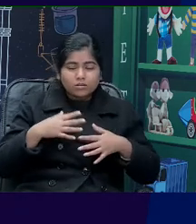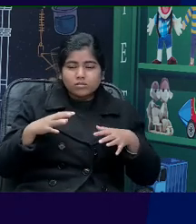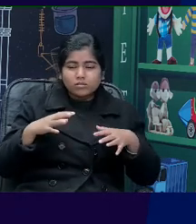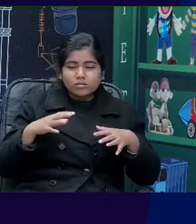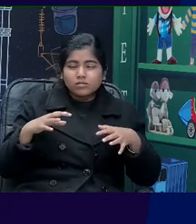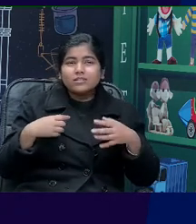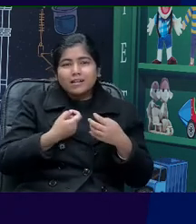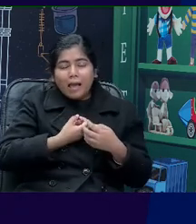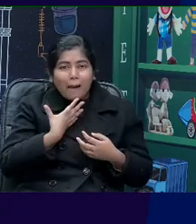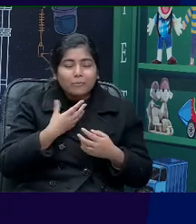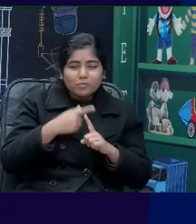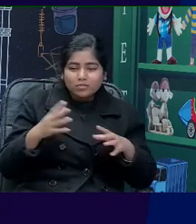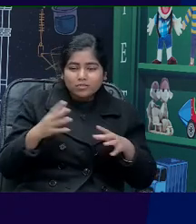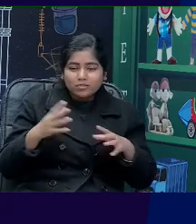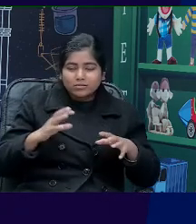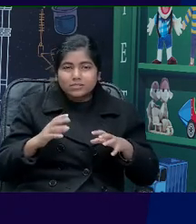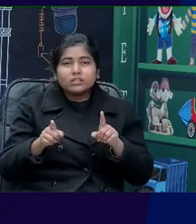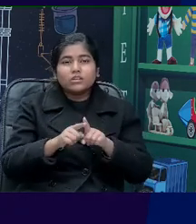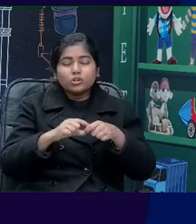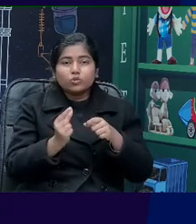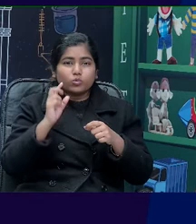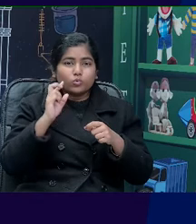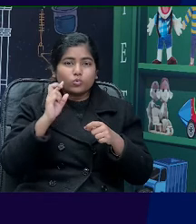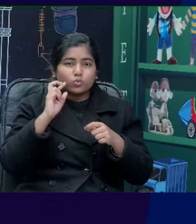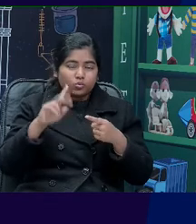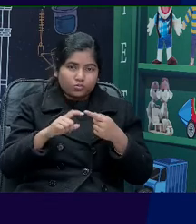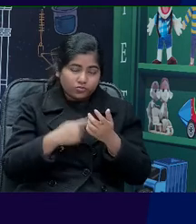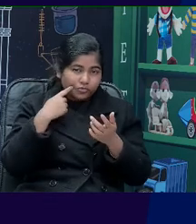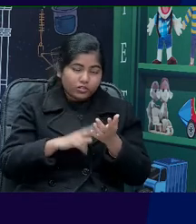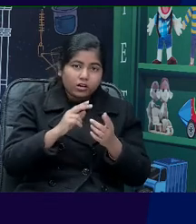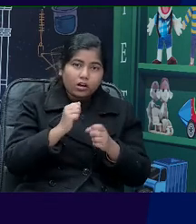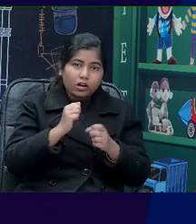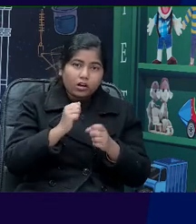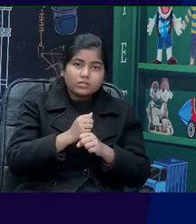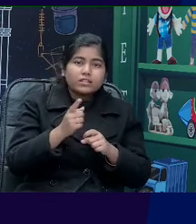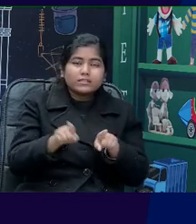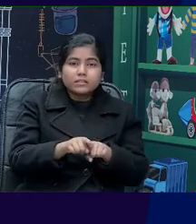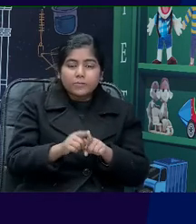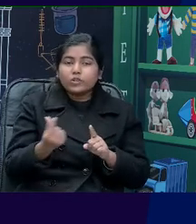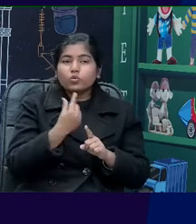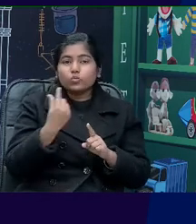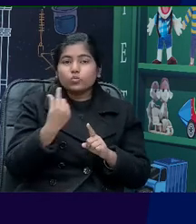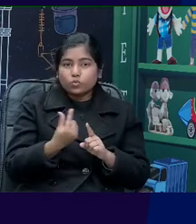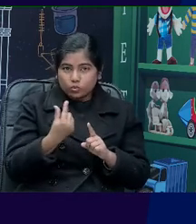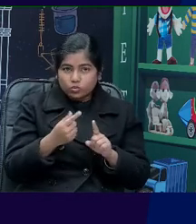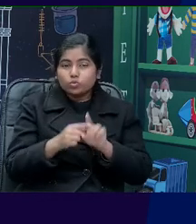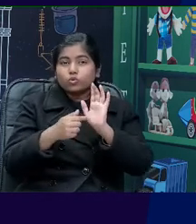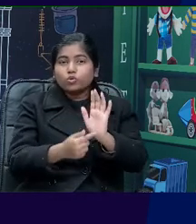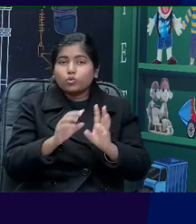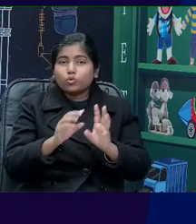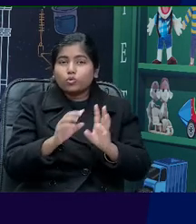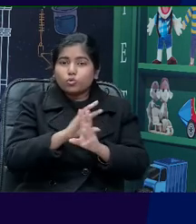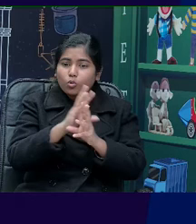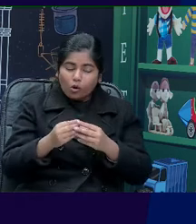is quivering with fear, you know. So, quivering and trembling are used, you know, to show two